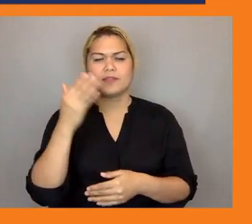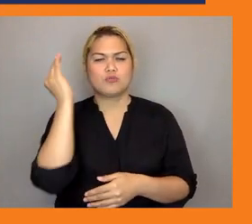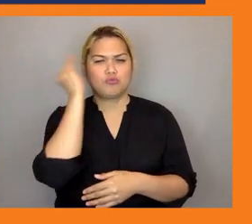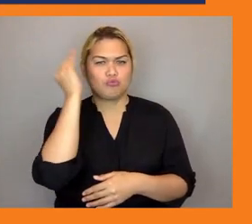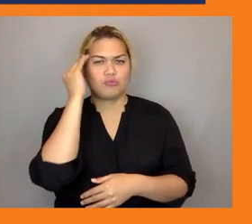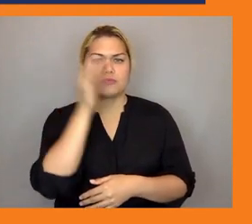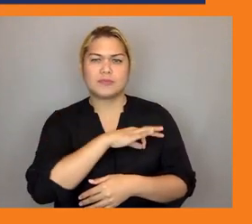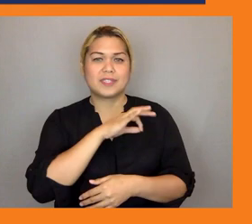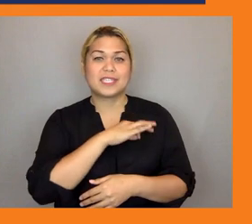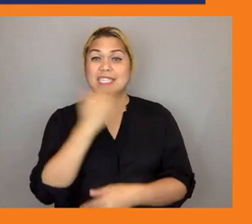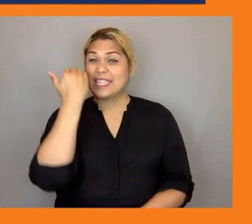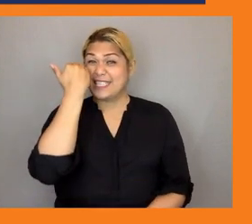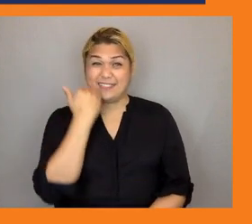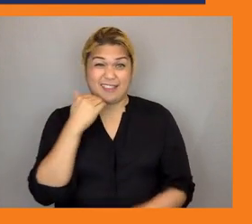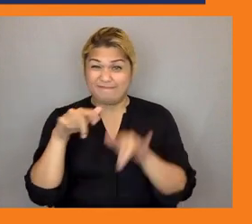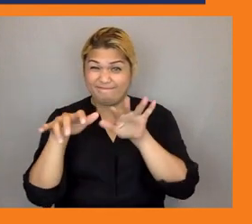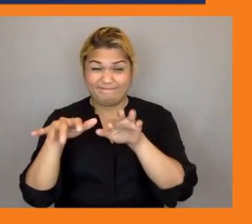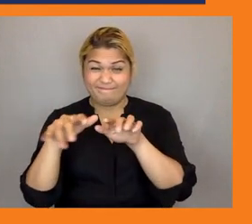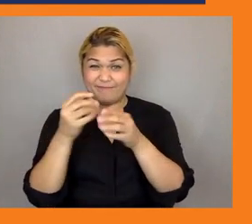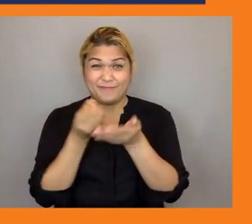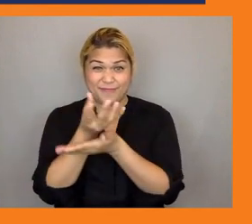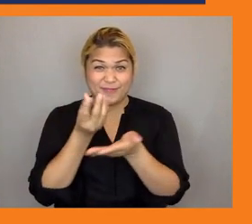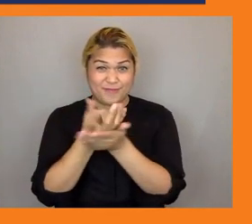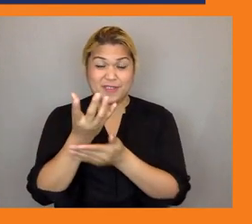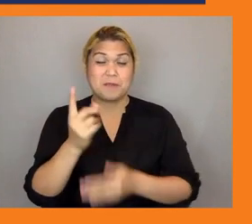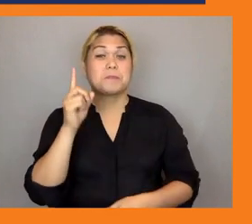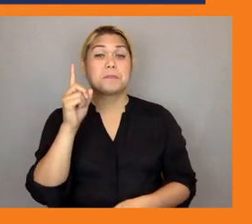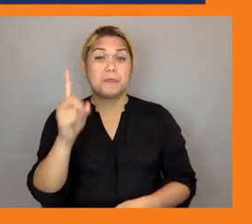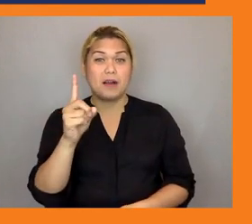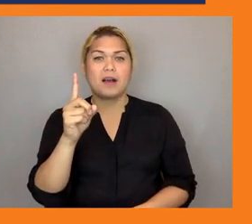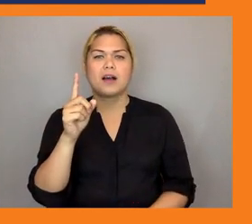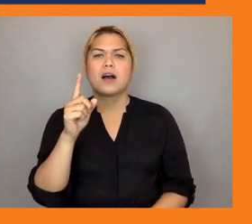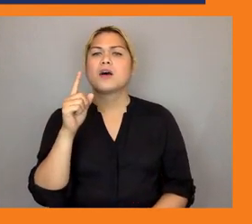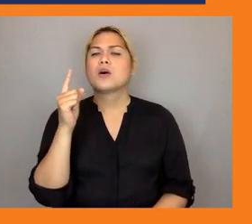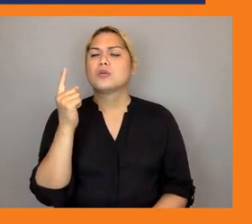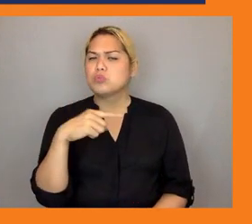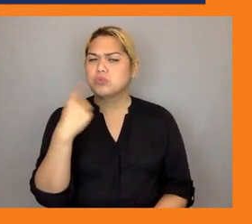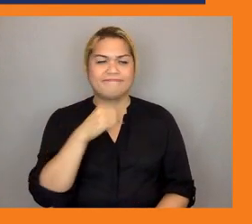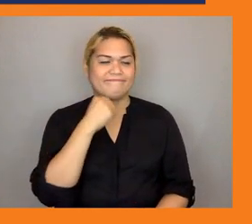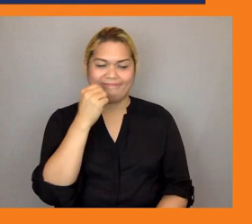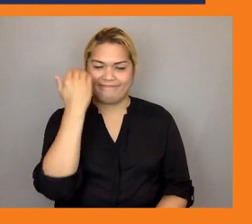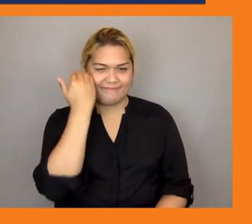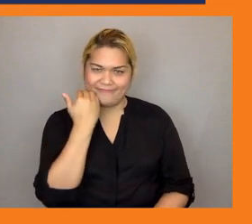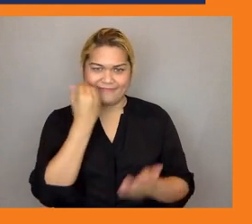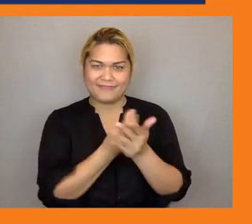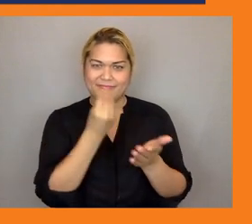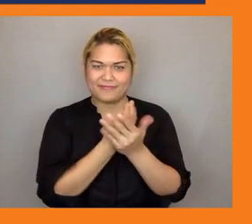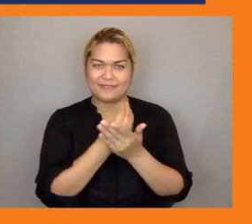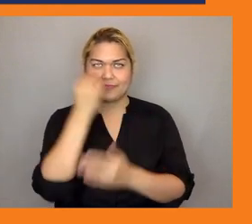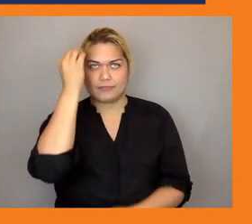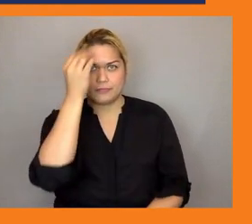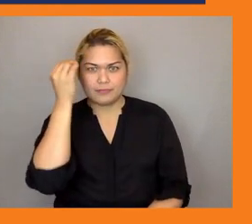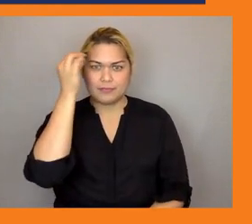or lack of financial support but there's lack of other productive um assets or ownership into for example